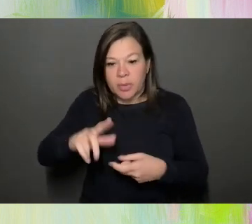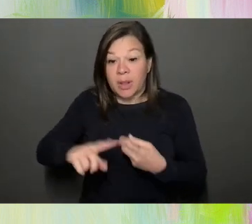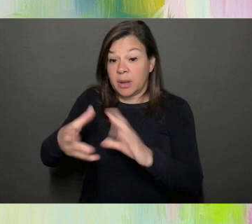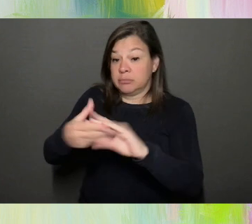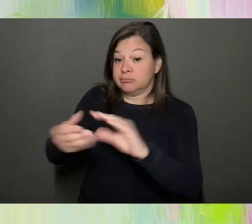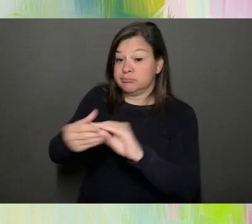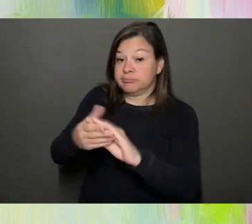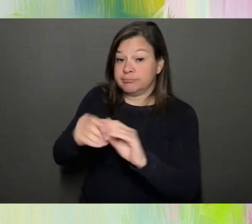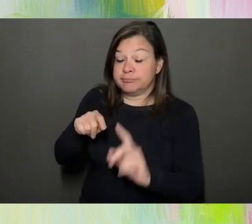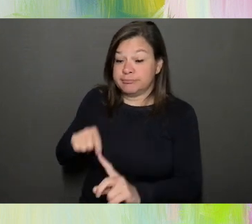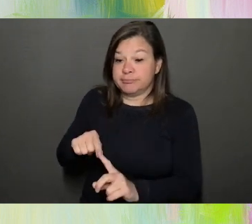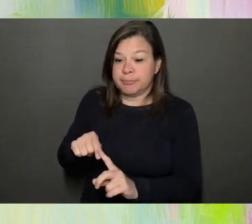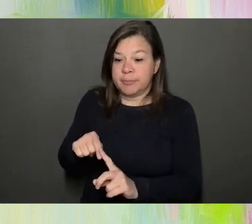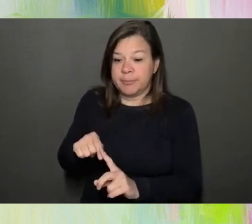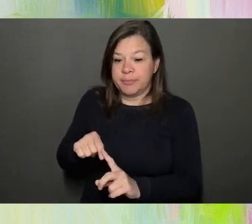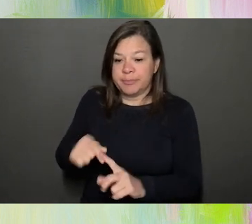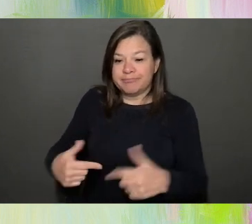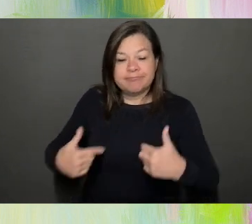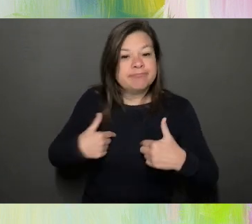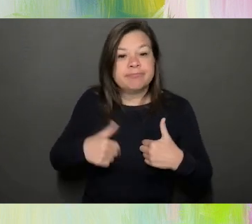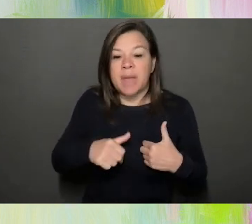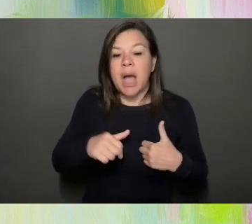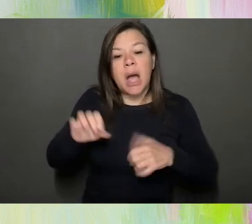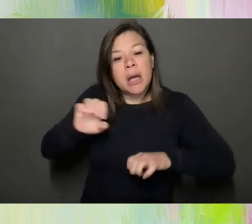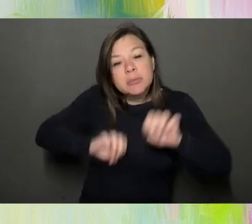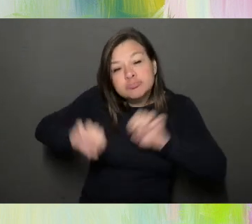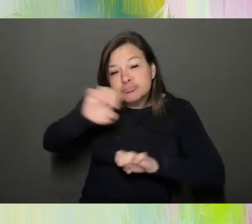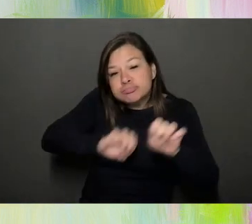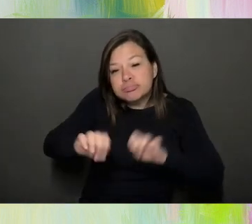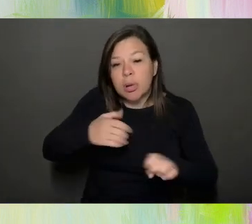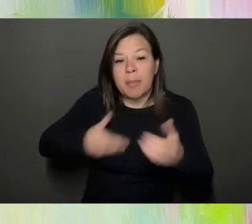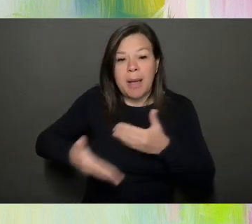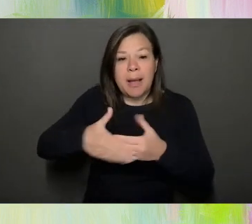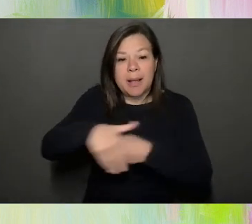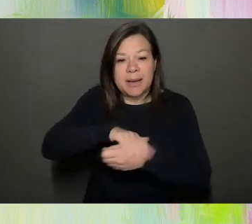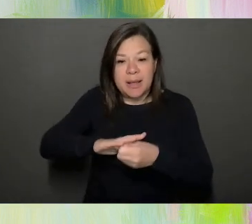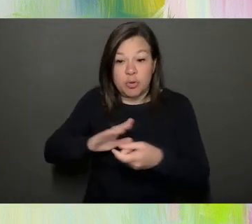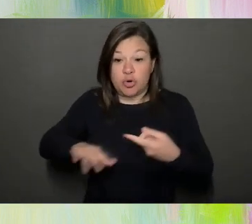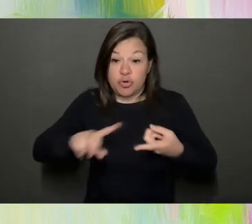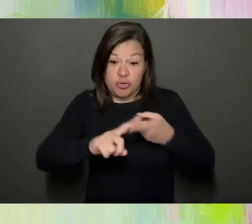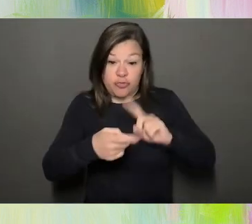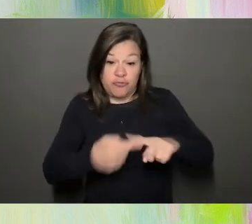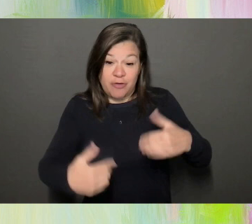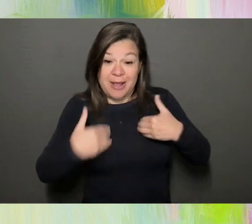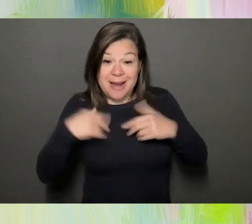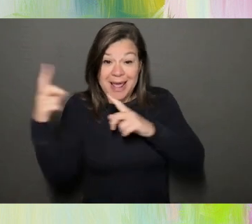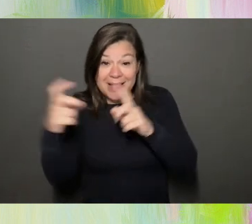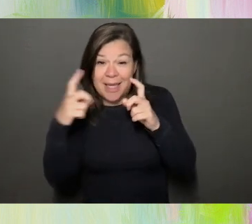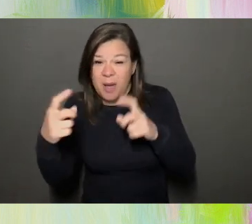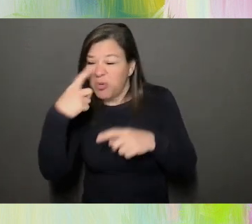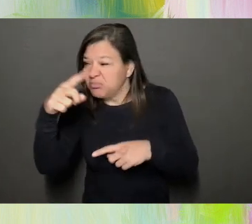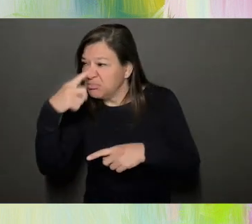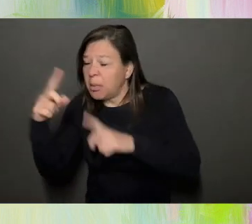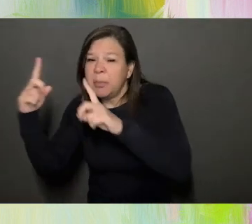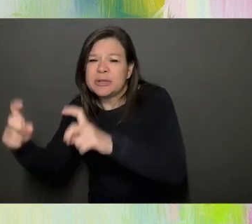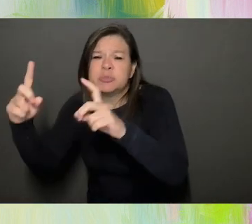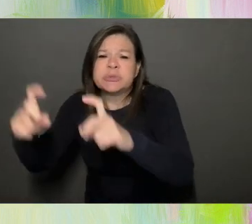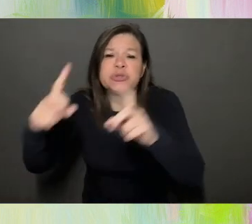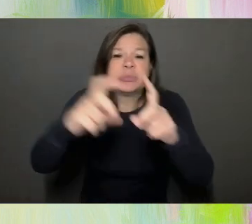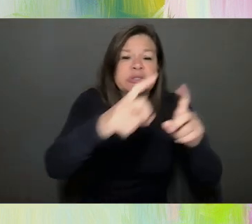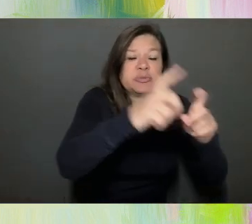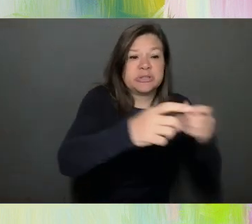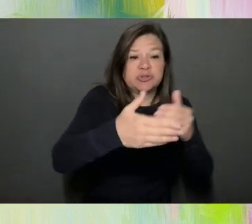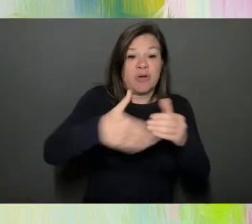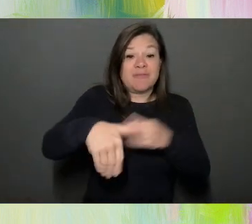I did an experiment in my neighborhood. My friend had the camera and I asked him to take pictures of neighbors reactions while I was